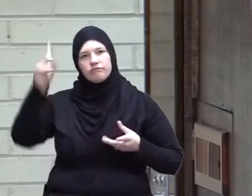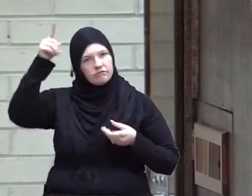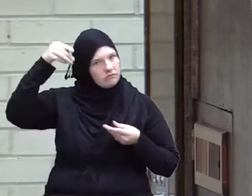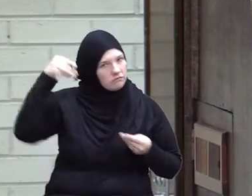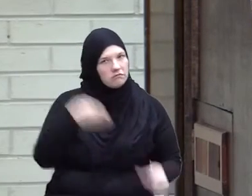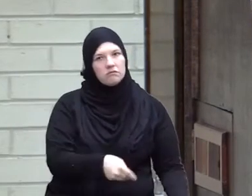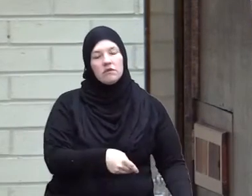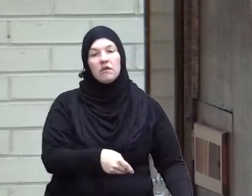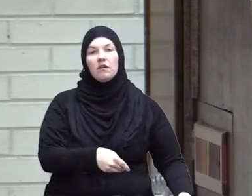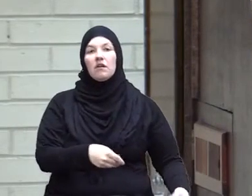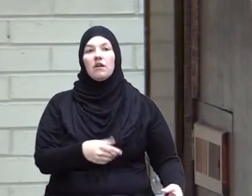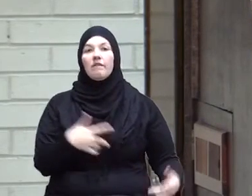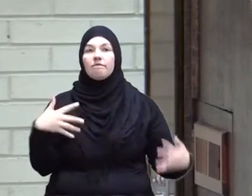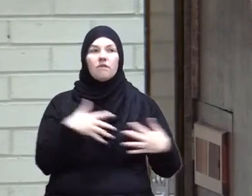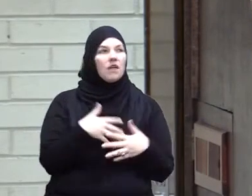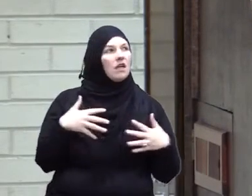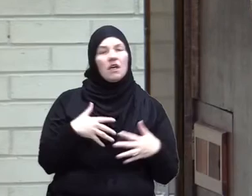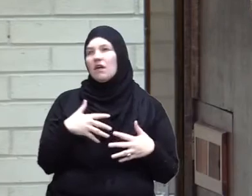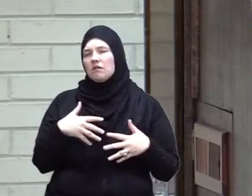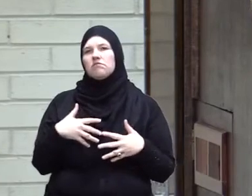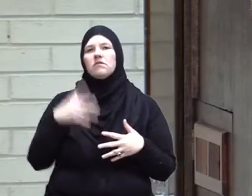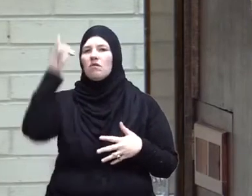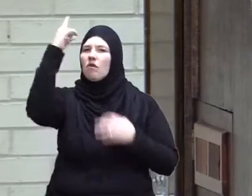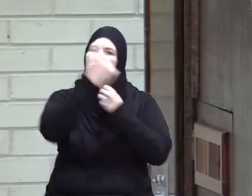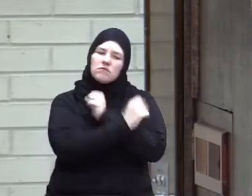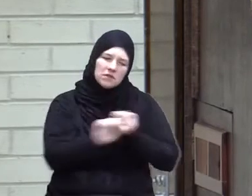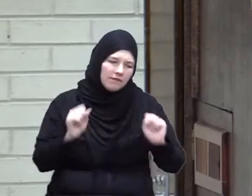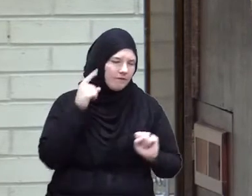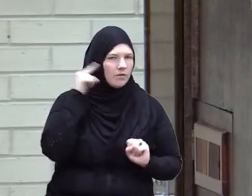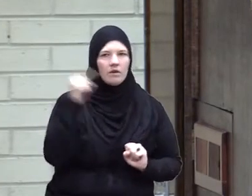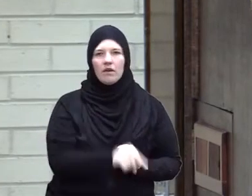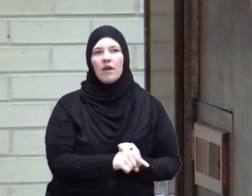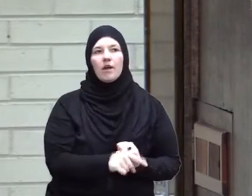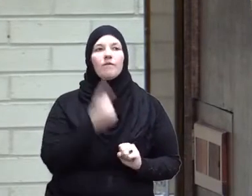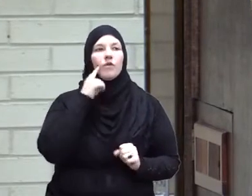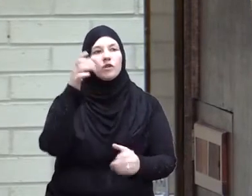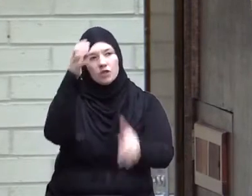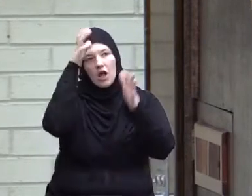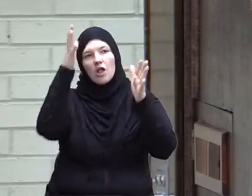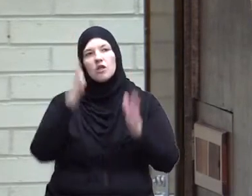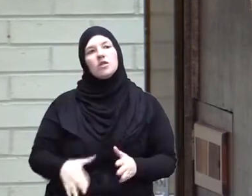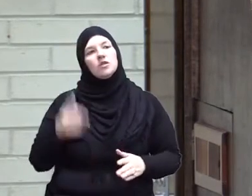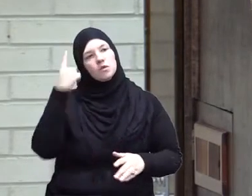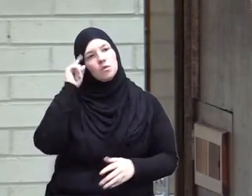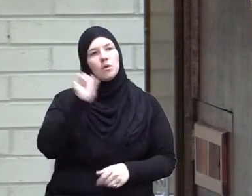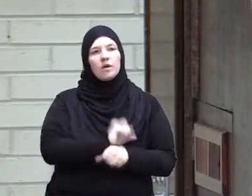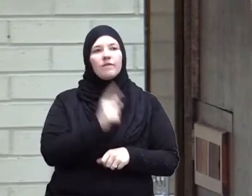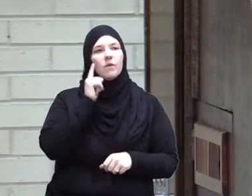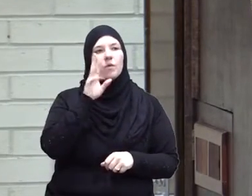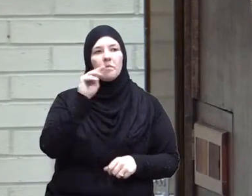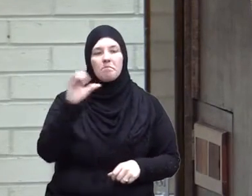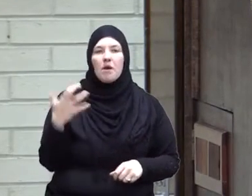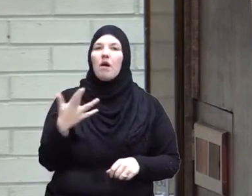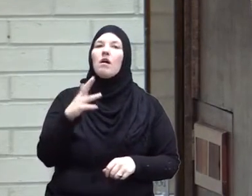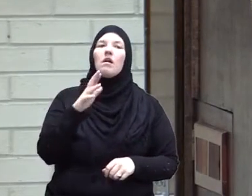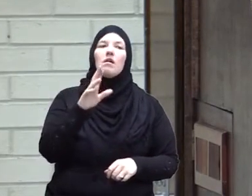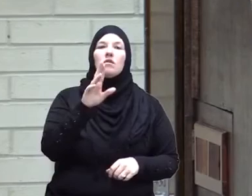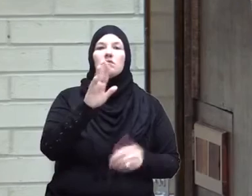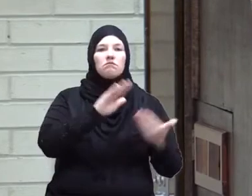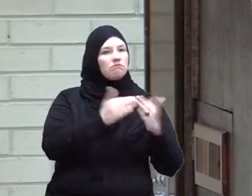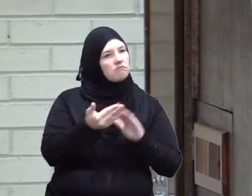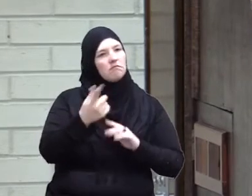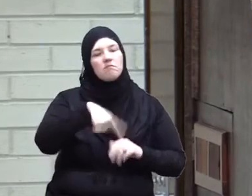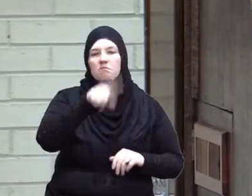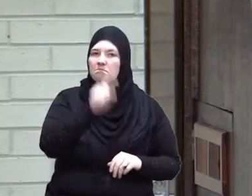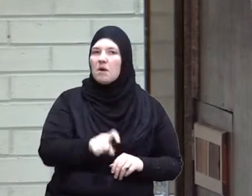them after fear for scholars to work for the ummah the ummah has to give them